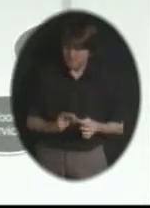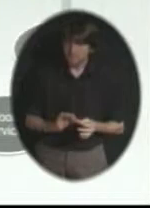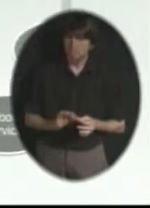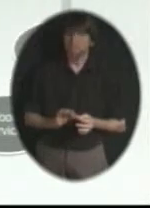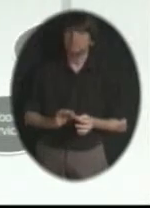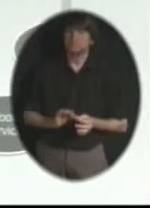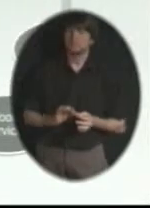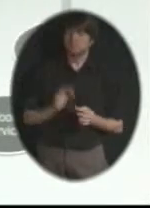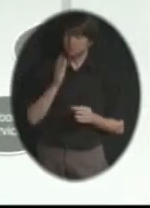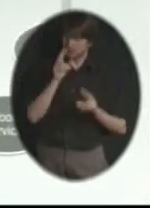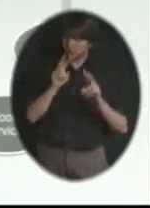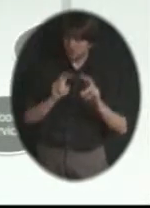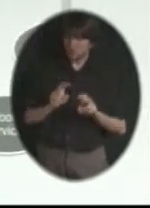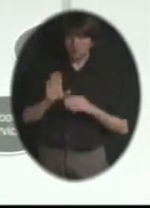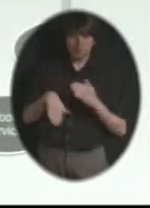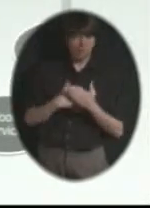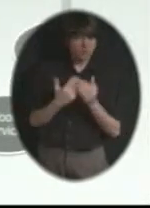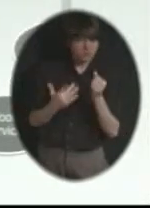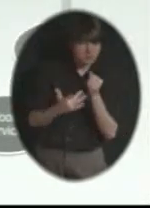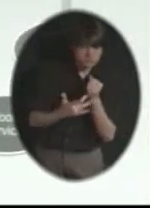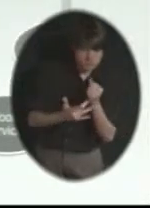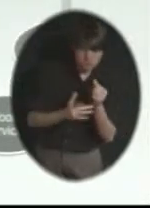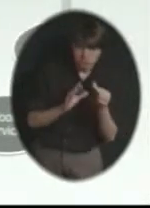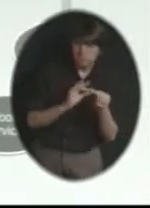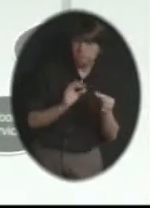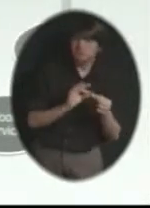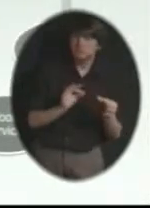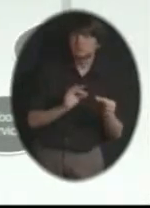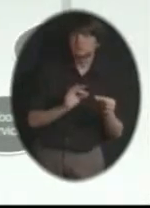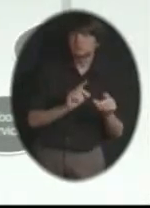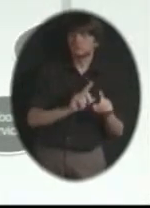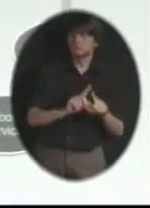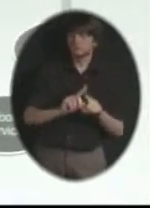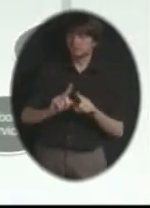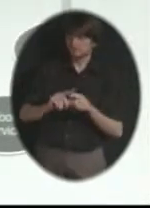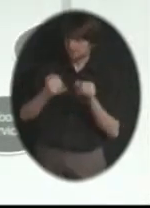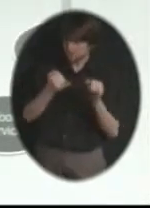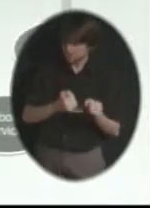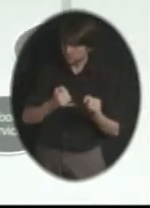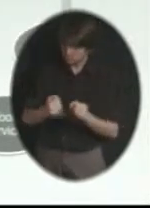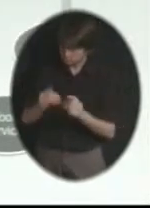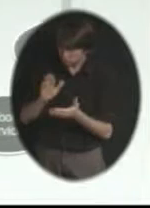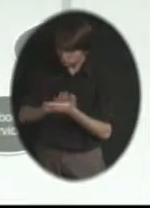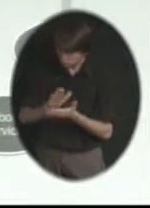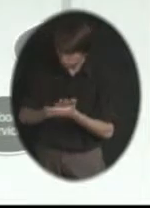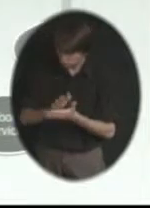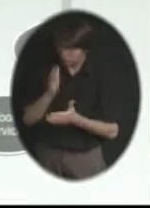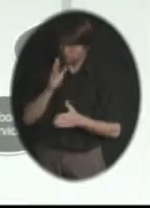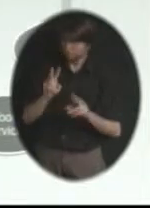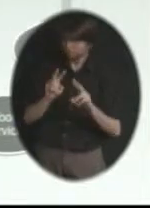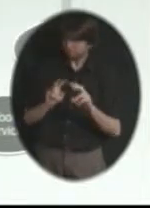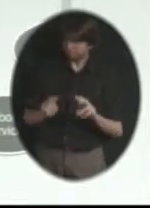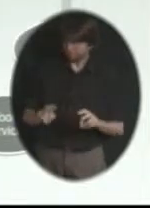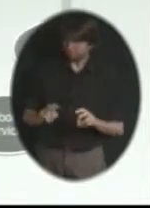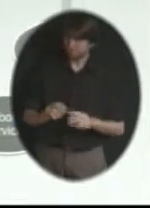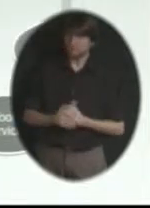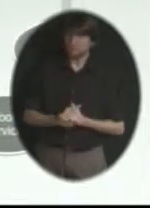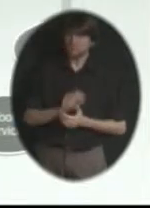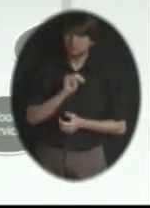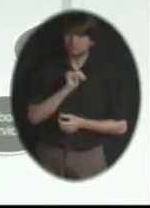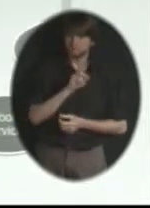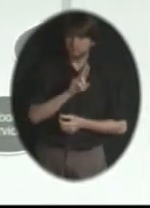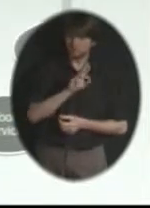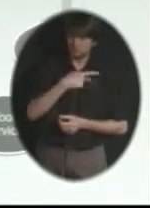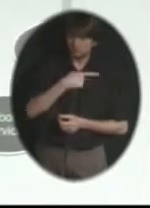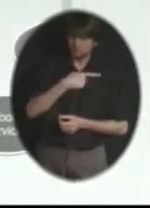at all the technology comments, as well as the different individual schools are looking at those. We've already had Mr. Payne bring forth